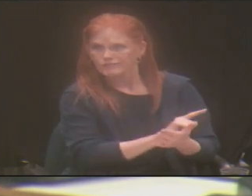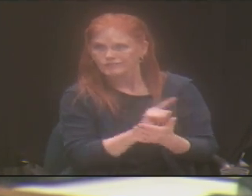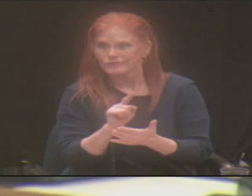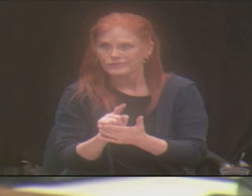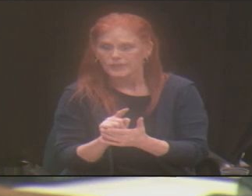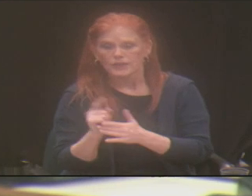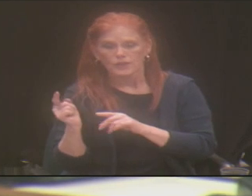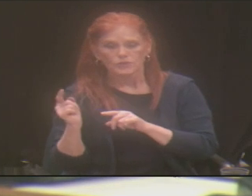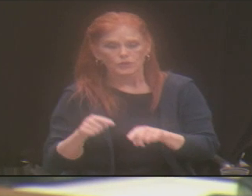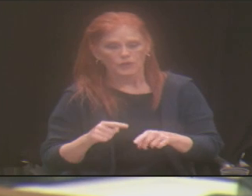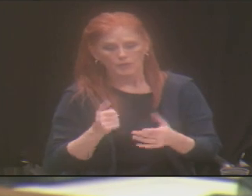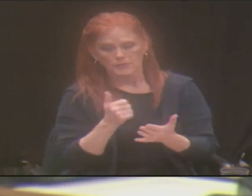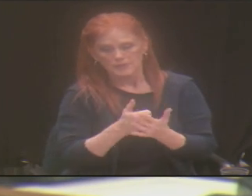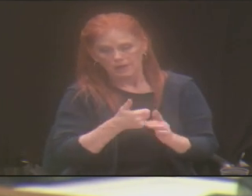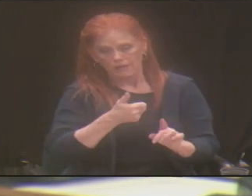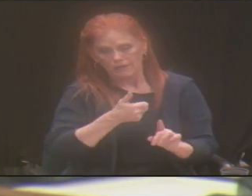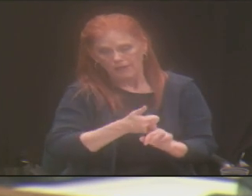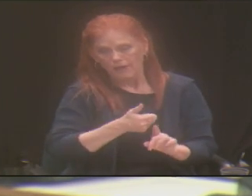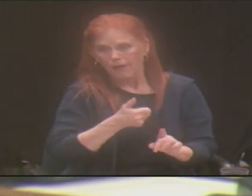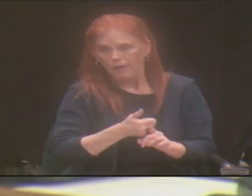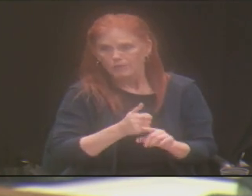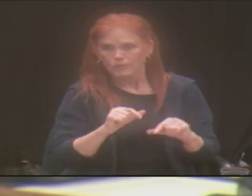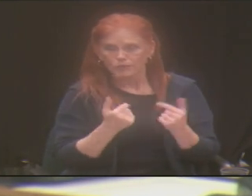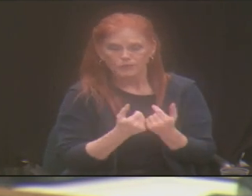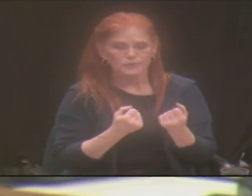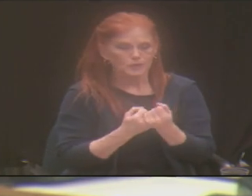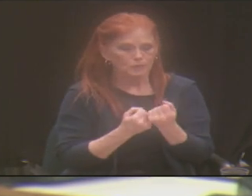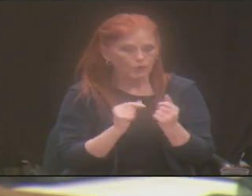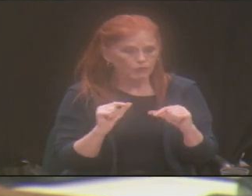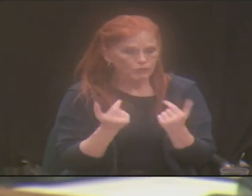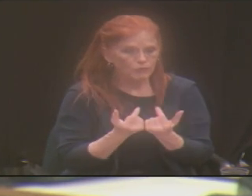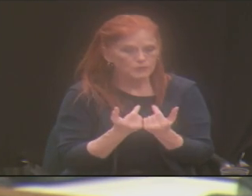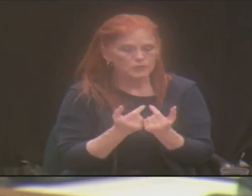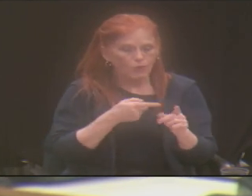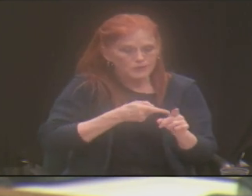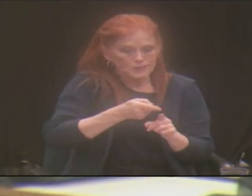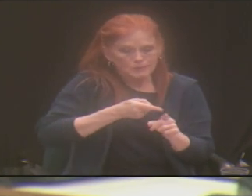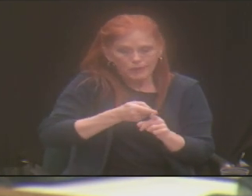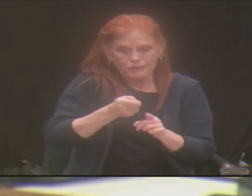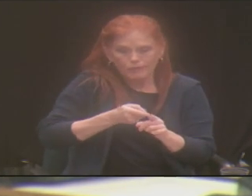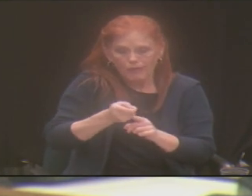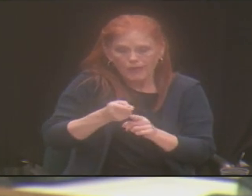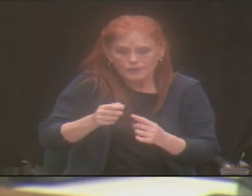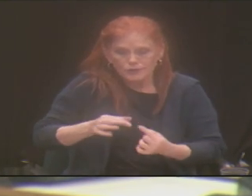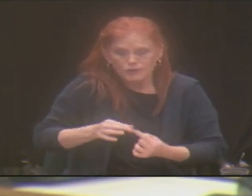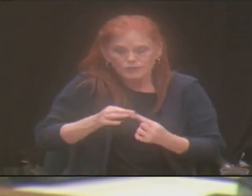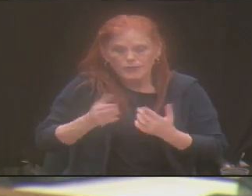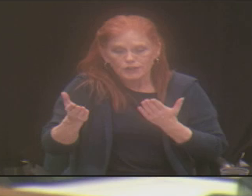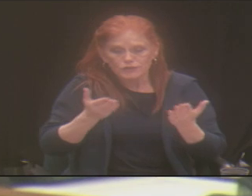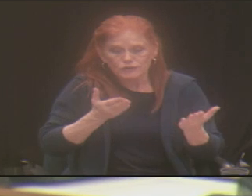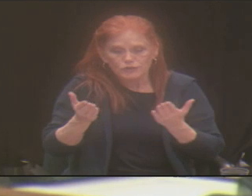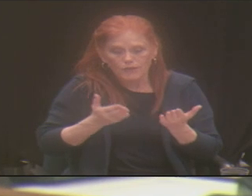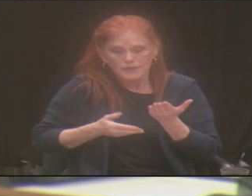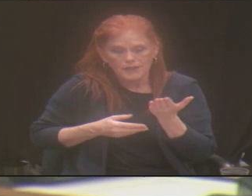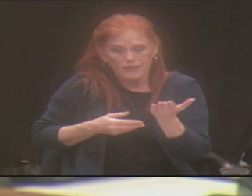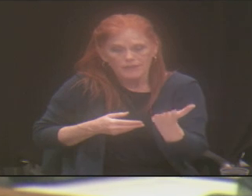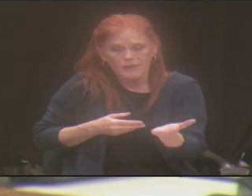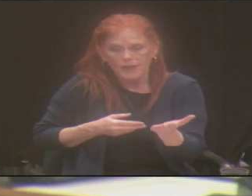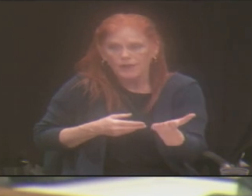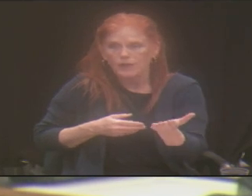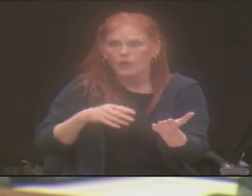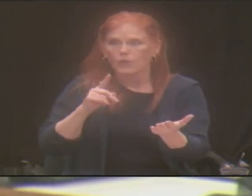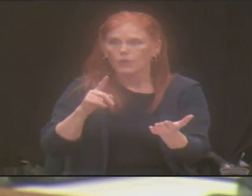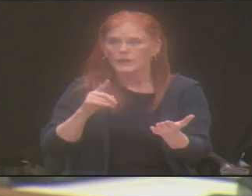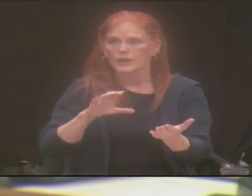self-help groups, support groups, or specialized unique service is that it's